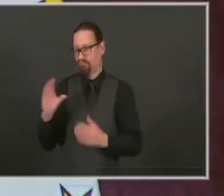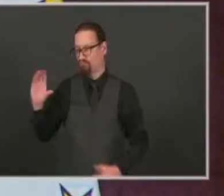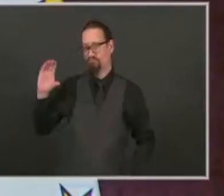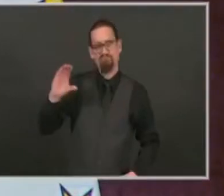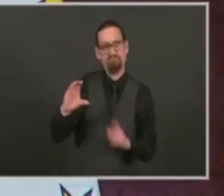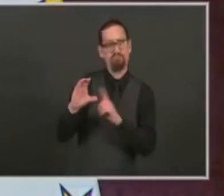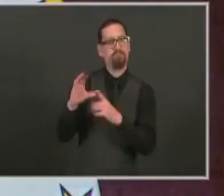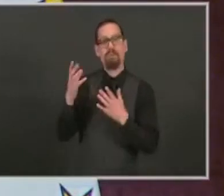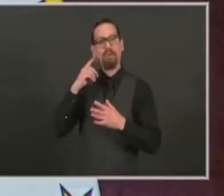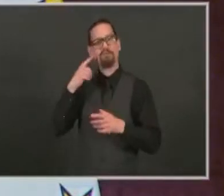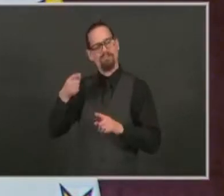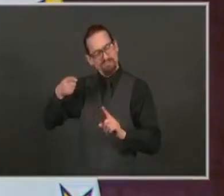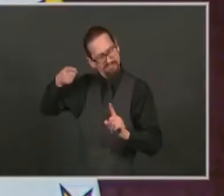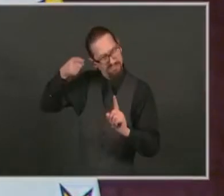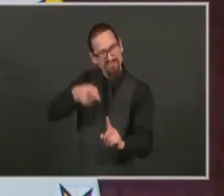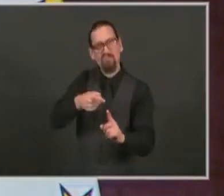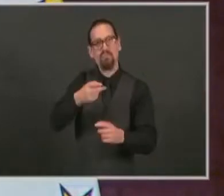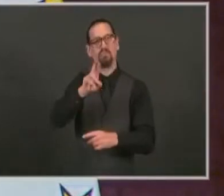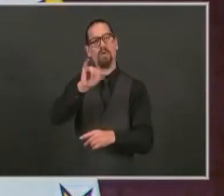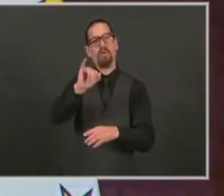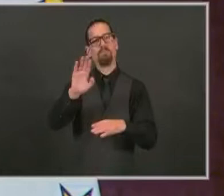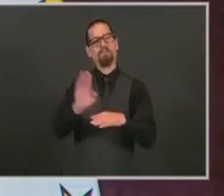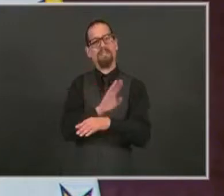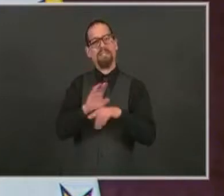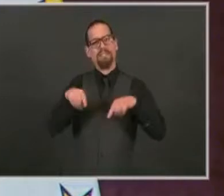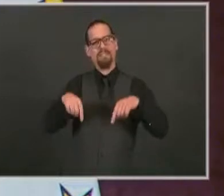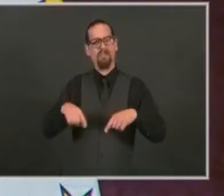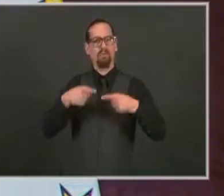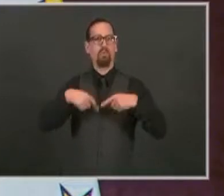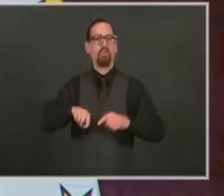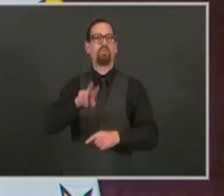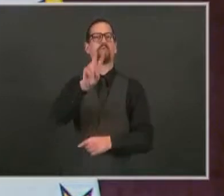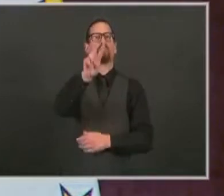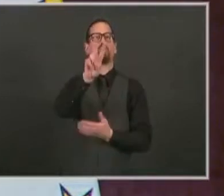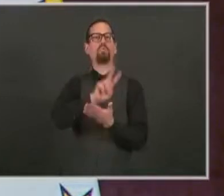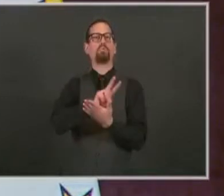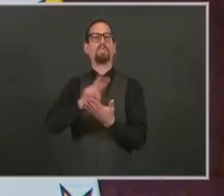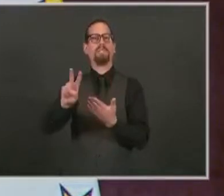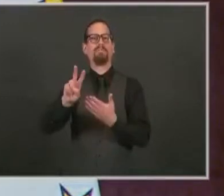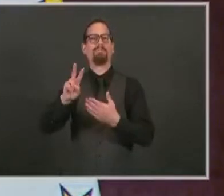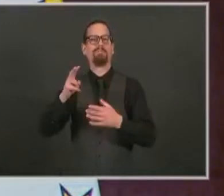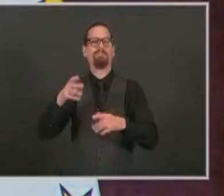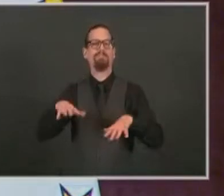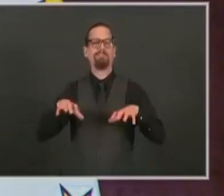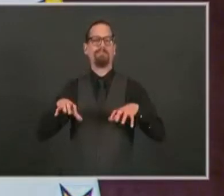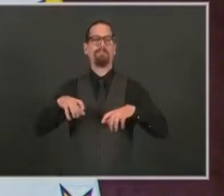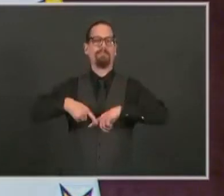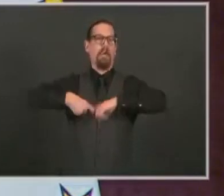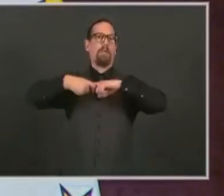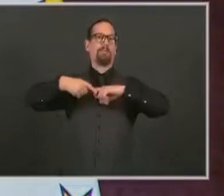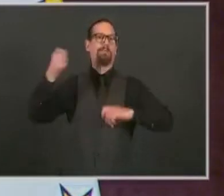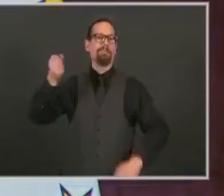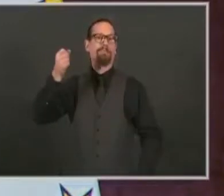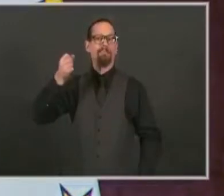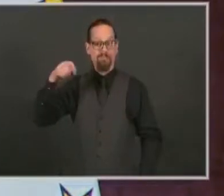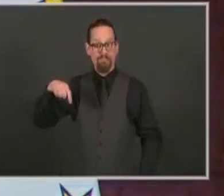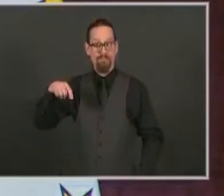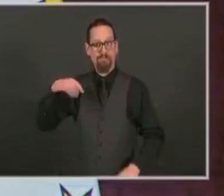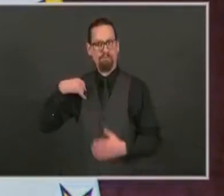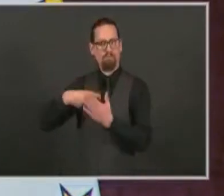during this two-week pause. The program that we've developed is